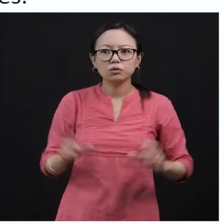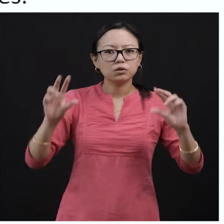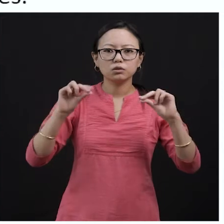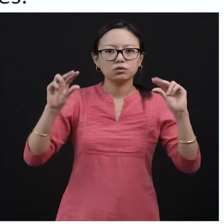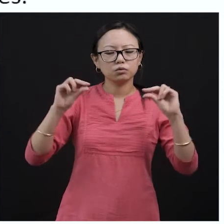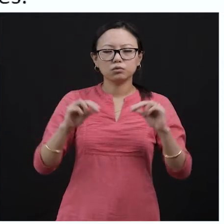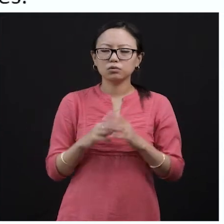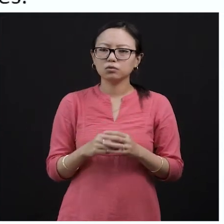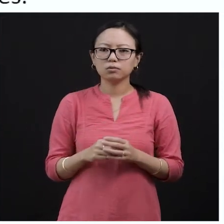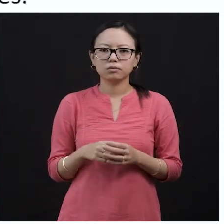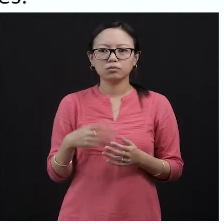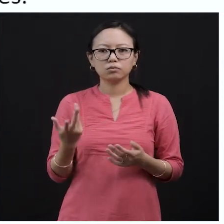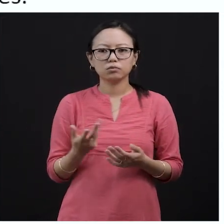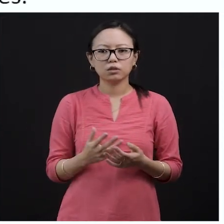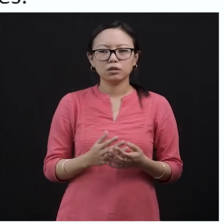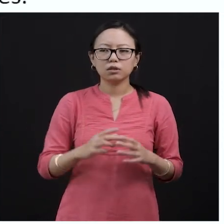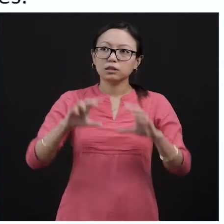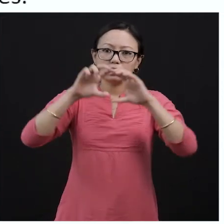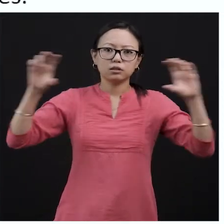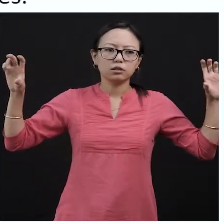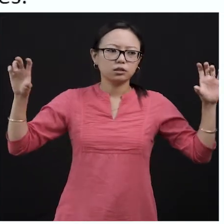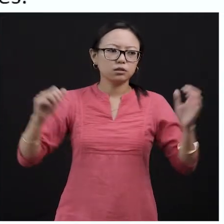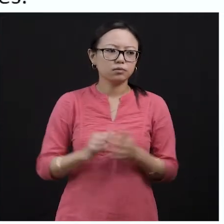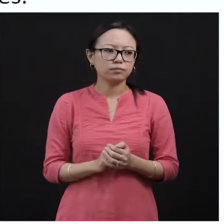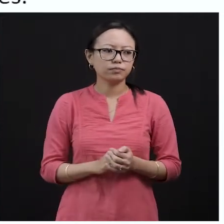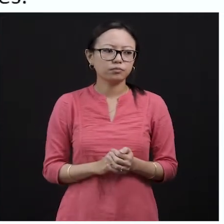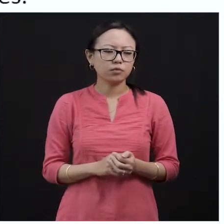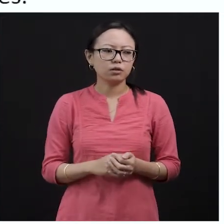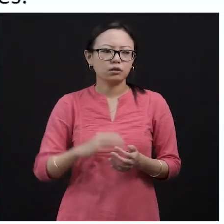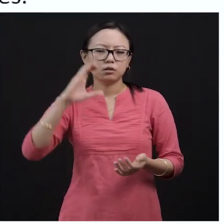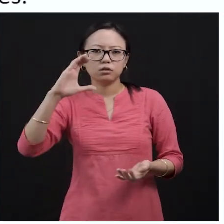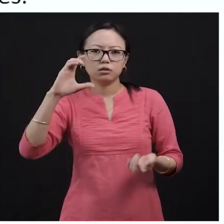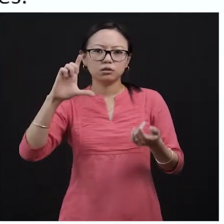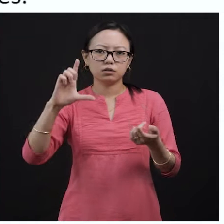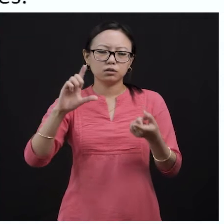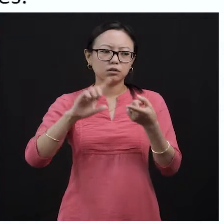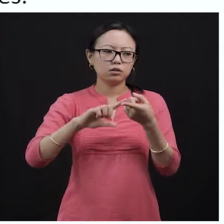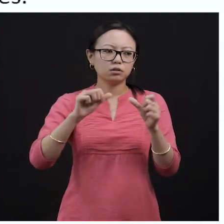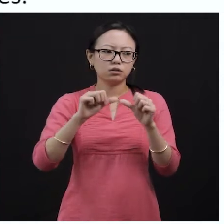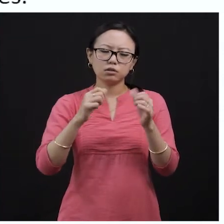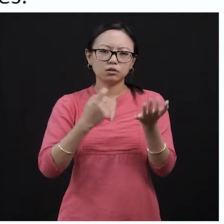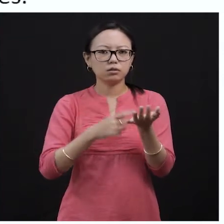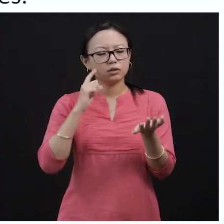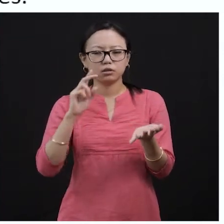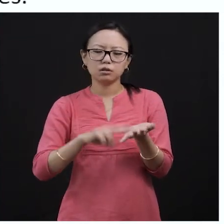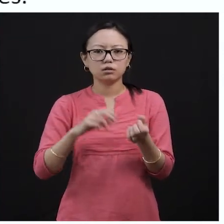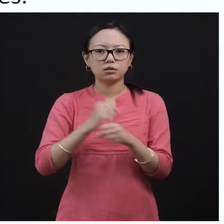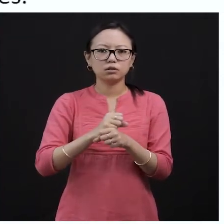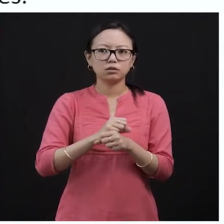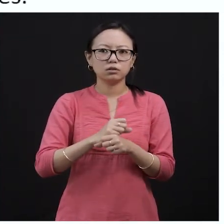are no trees. Sex. A part of an animal or plant shaped like a bag.